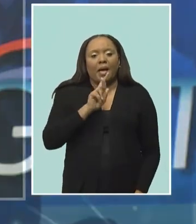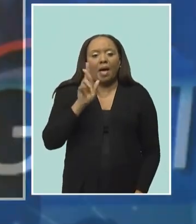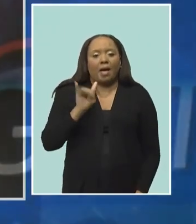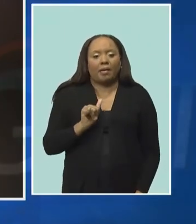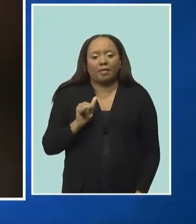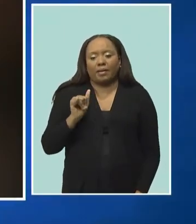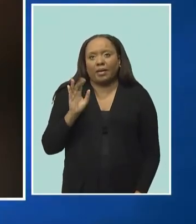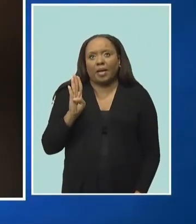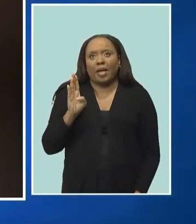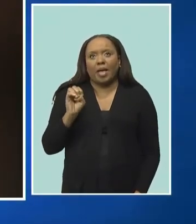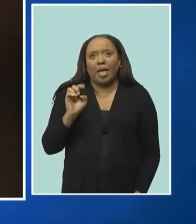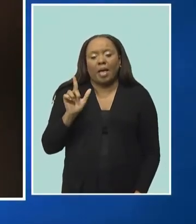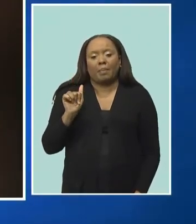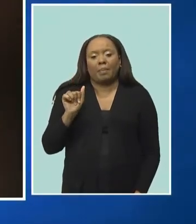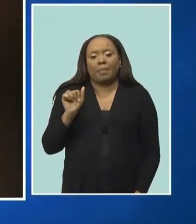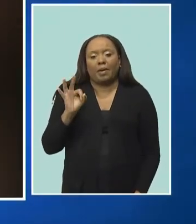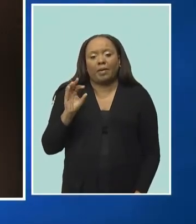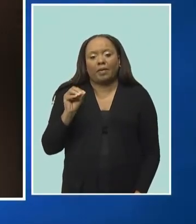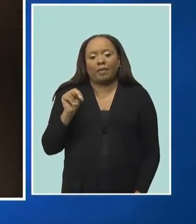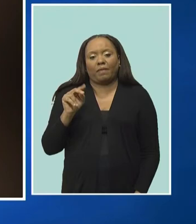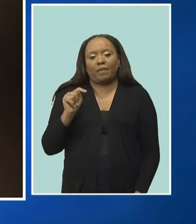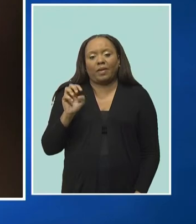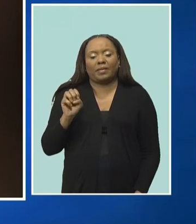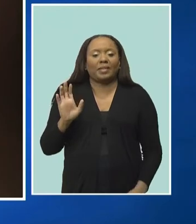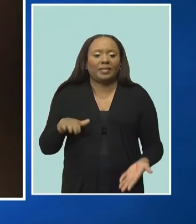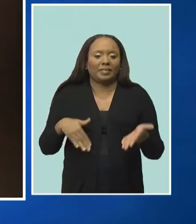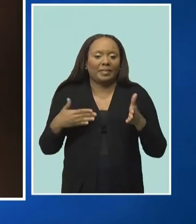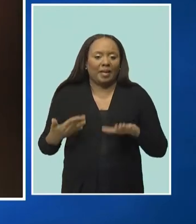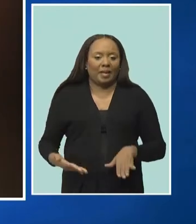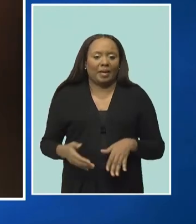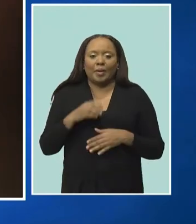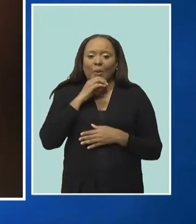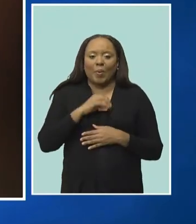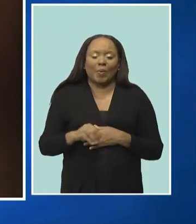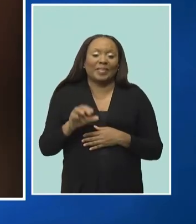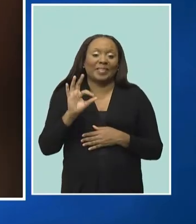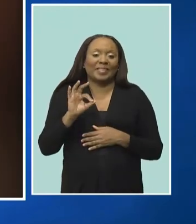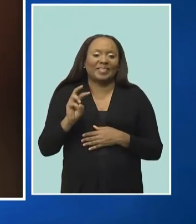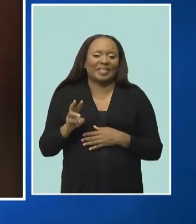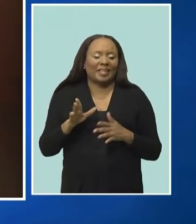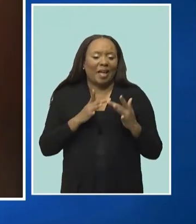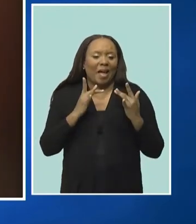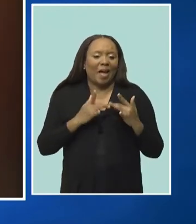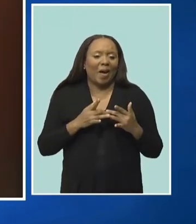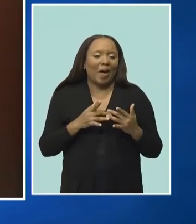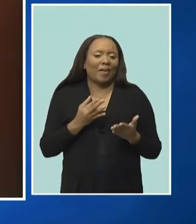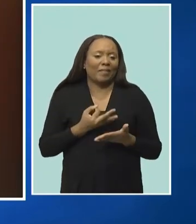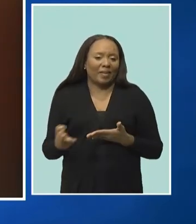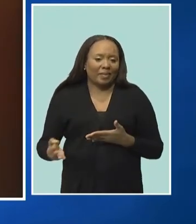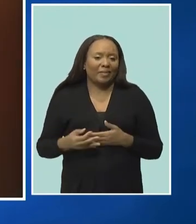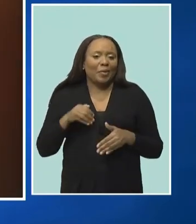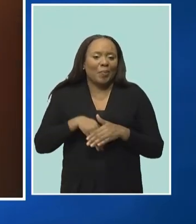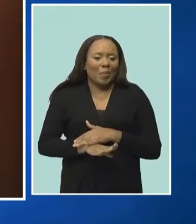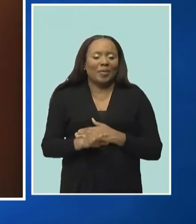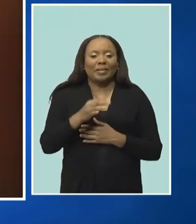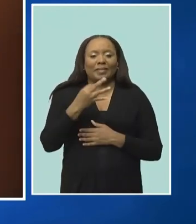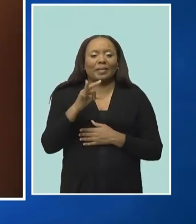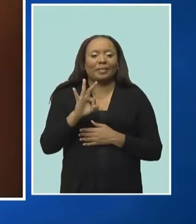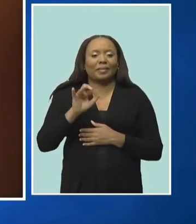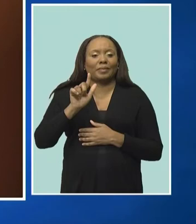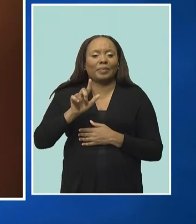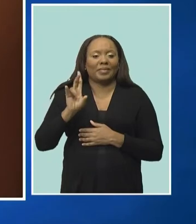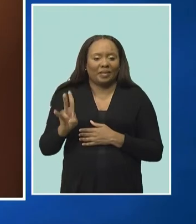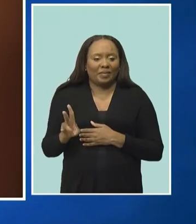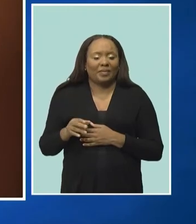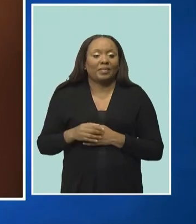The cause of death was congestive heart failure. Belafonte, born in 1927 in working class Harlem, New York, spent eight